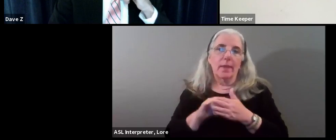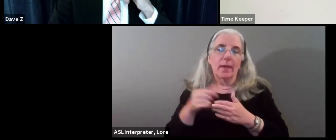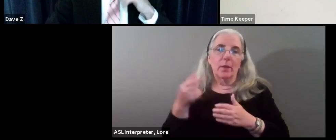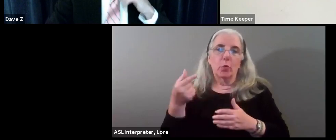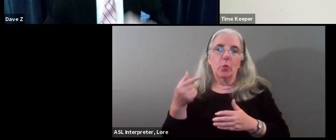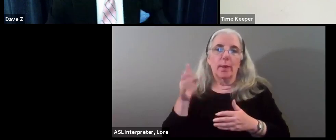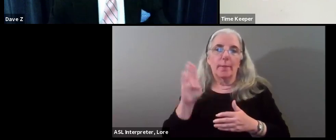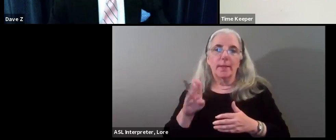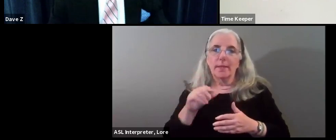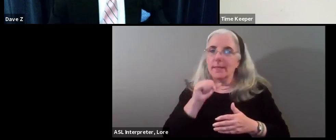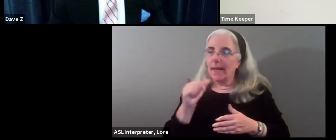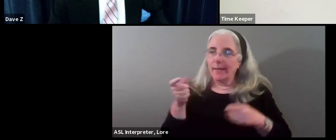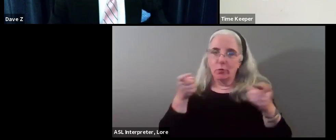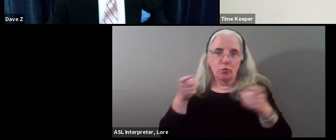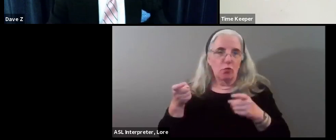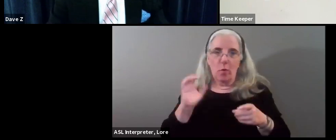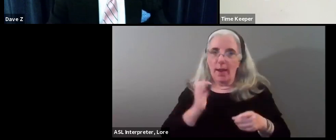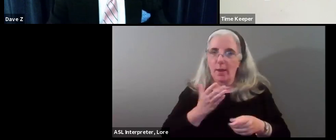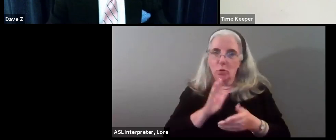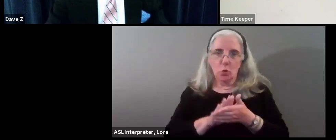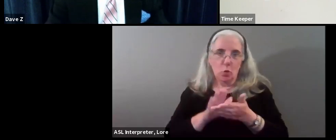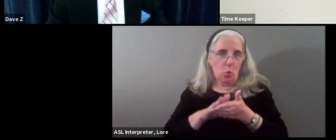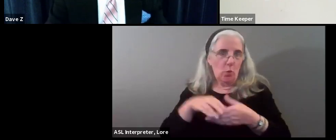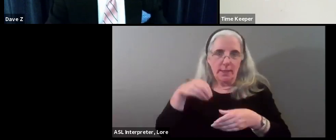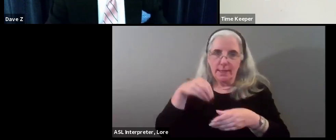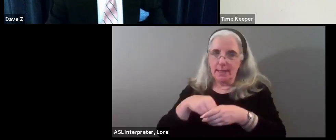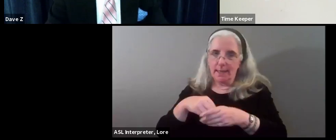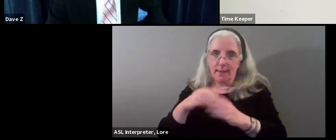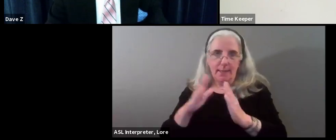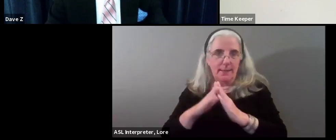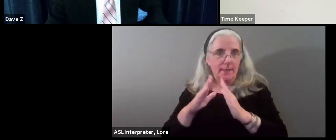does not control the schools within its jurisdiction.